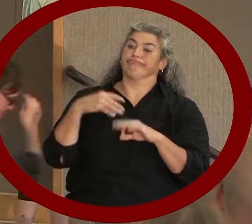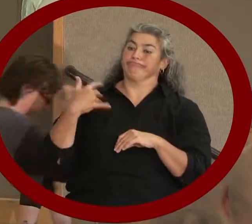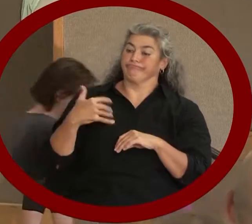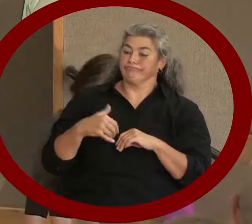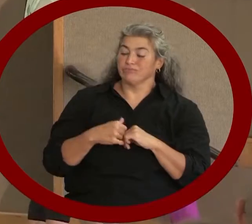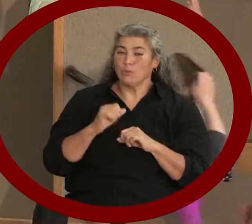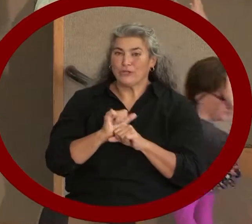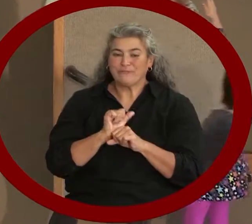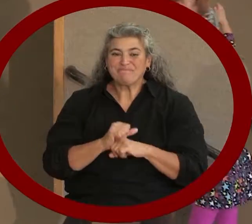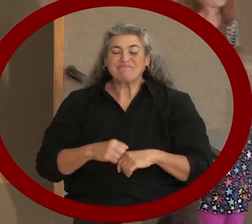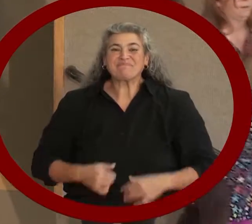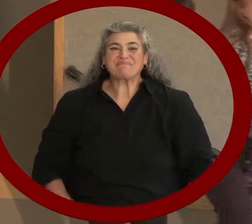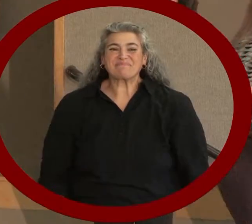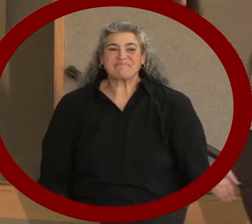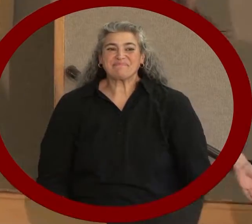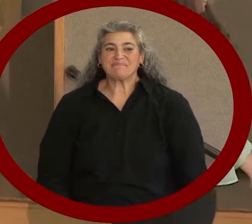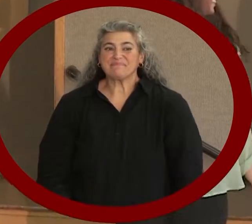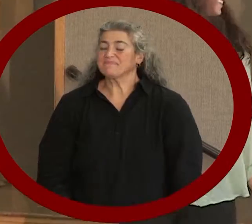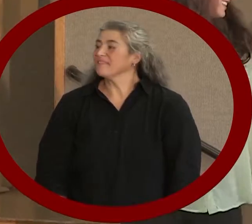work that they do.